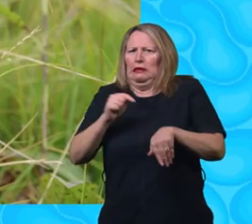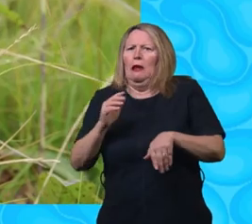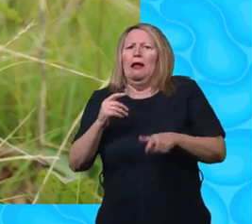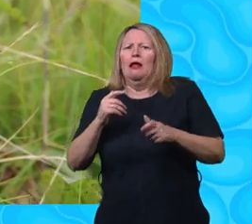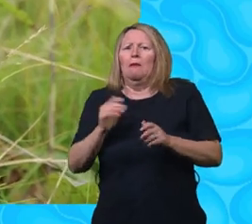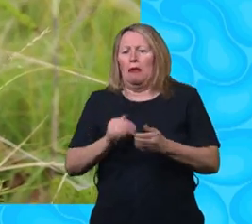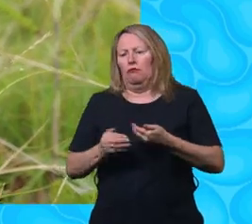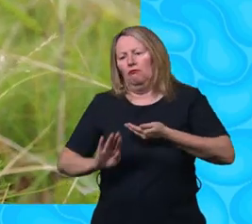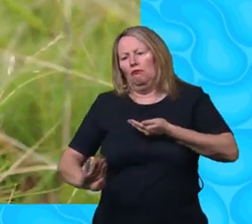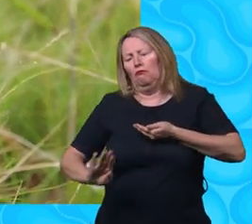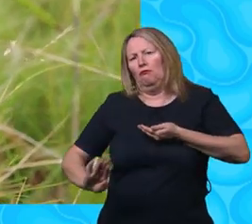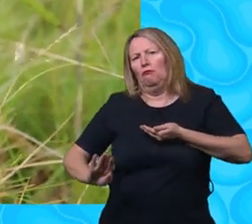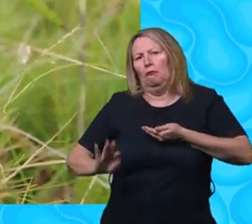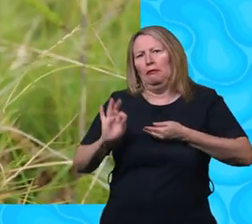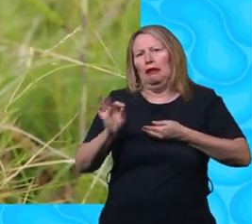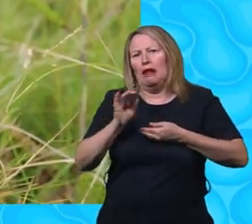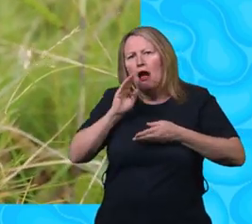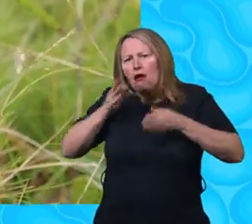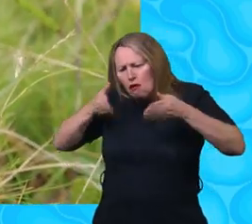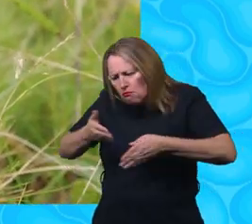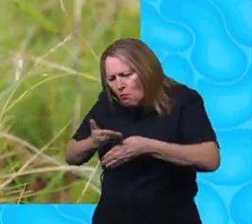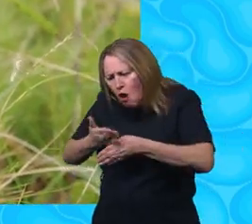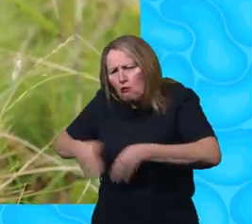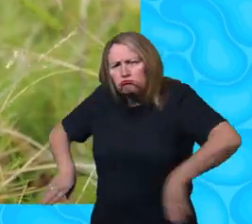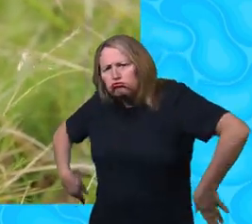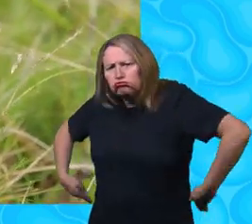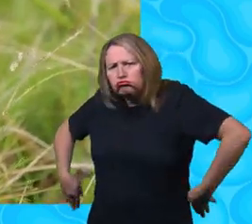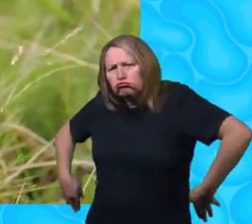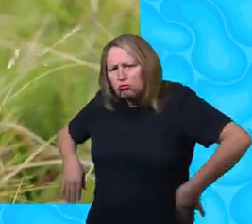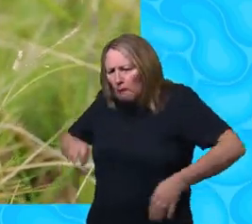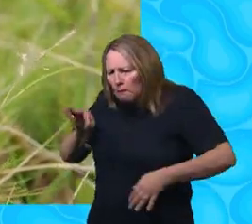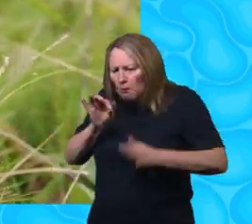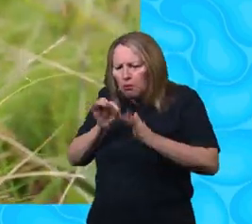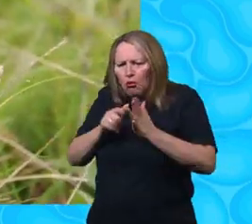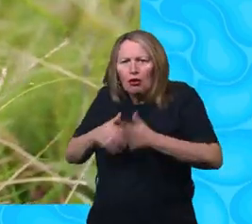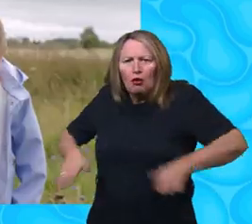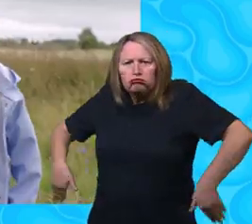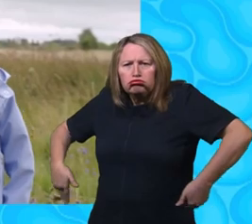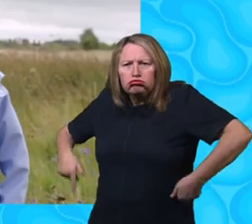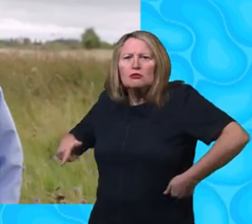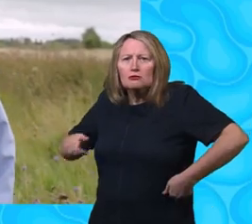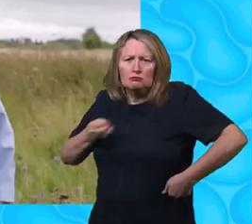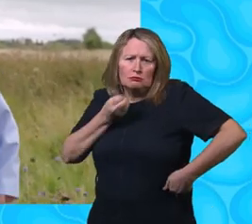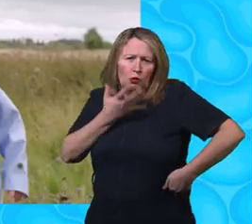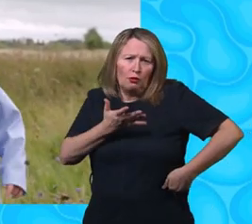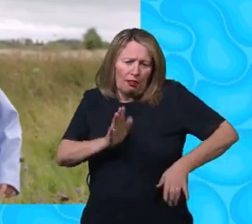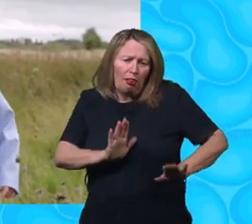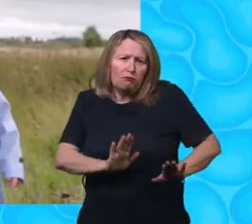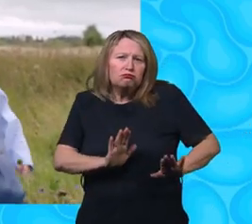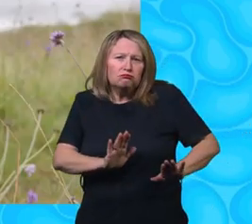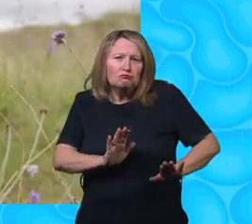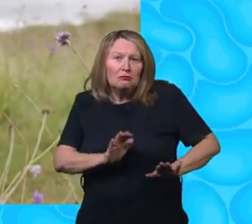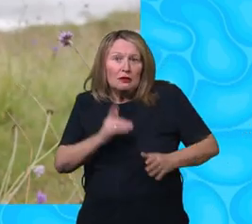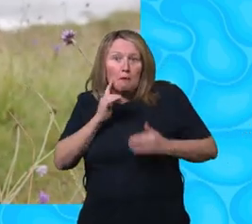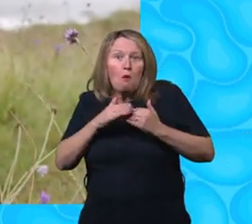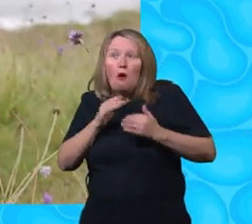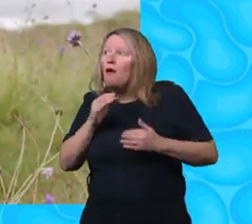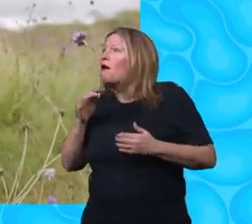all that pollen. Aren't we? It's beautiful. Look at it go. I think we should get some more facts about brilliant bumble bees.